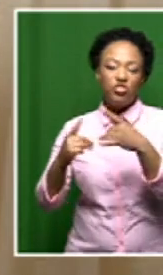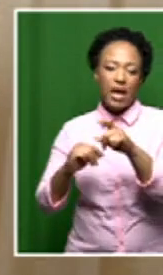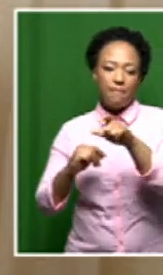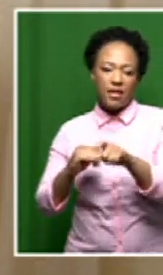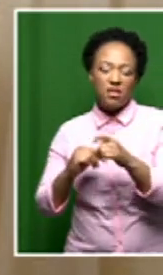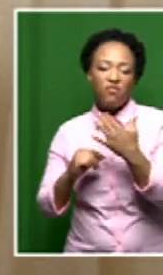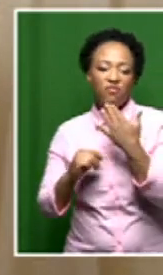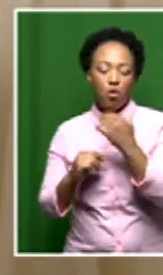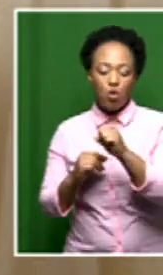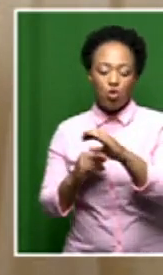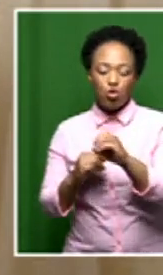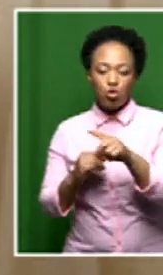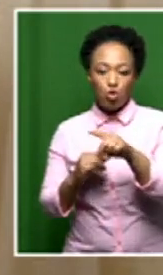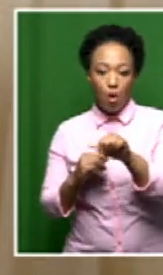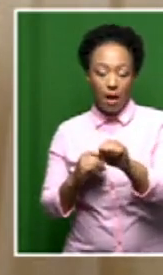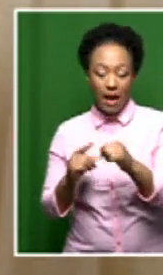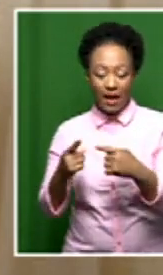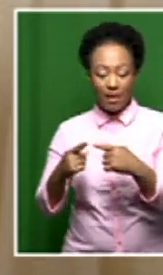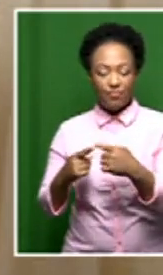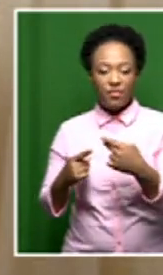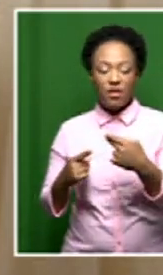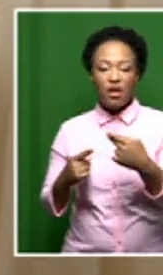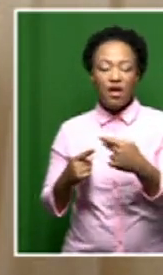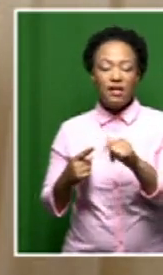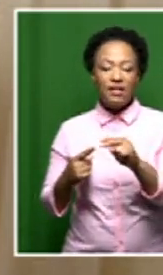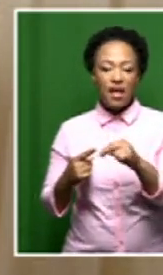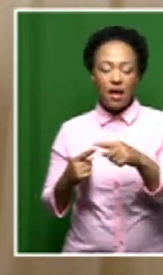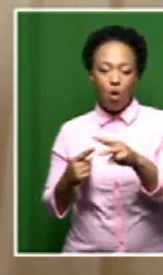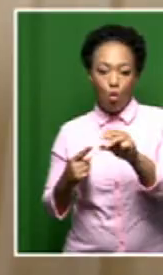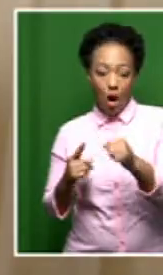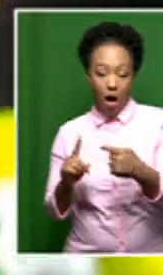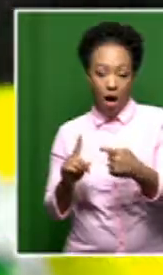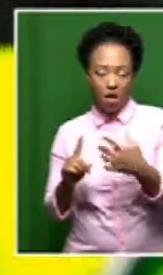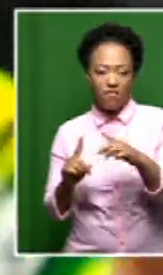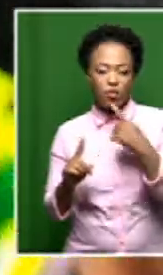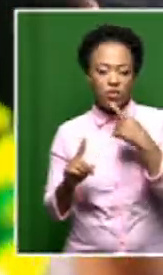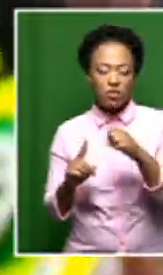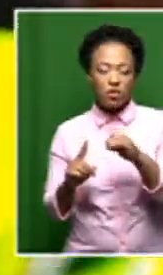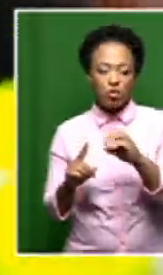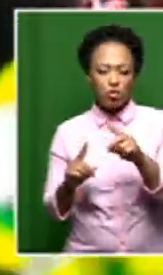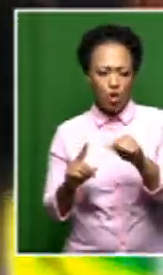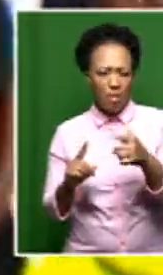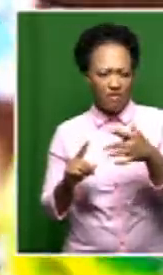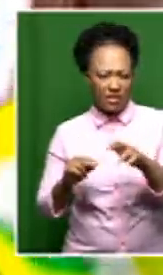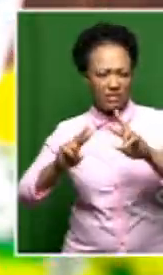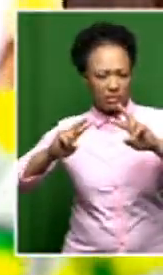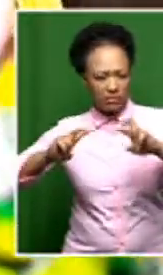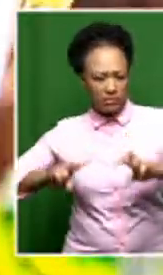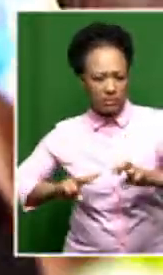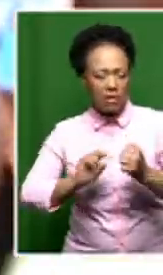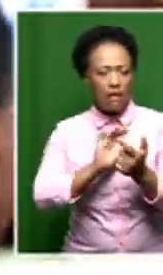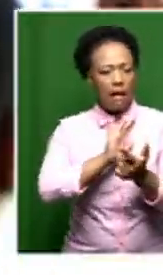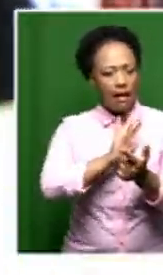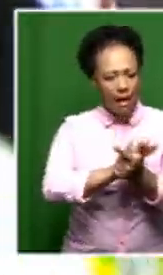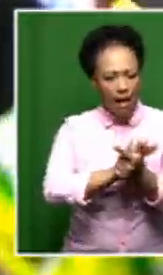Kuleko Lengwa and he has indicated that SCOPA has done all the spade work. They've got the legal opinions,